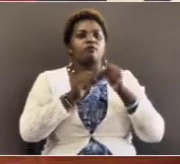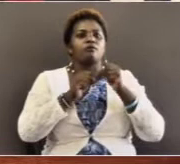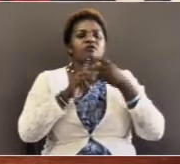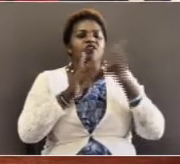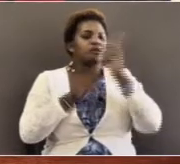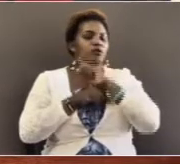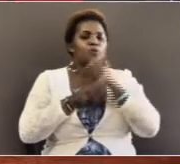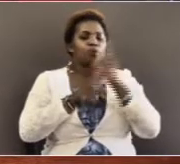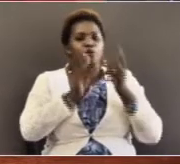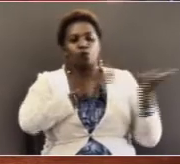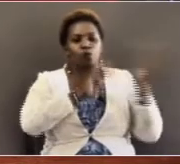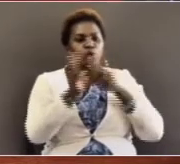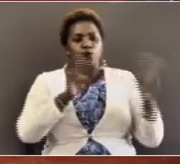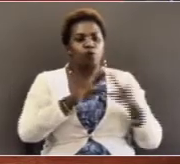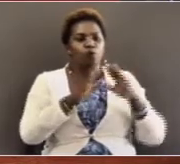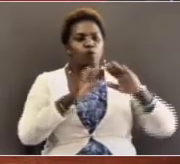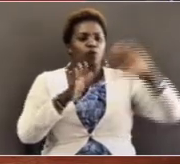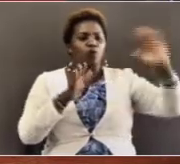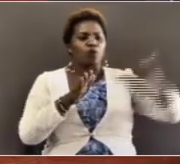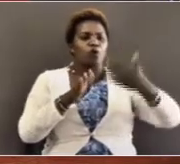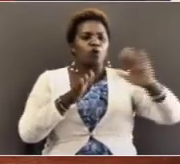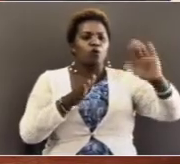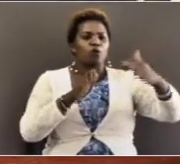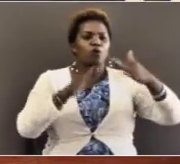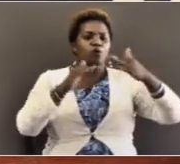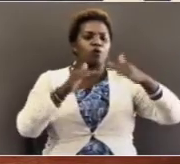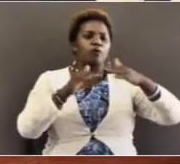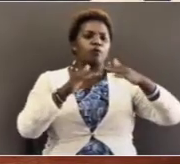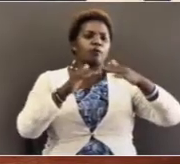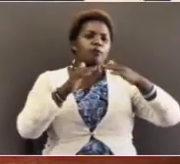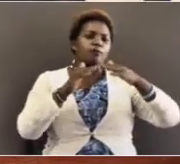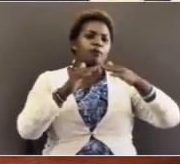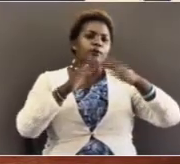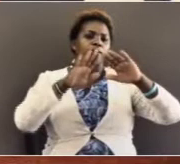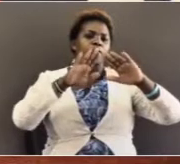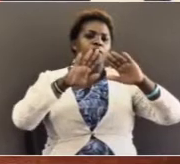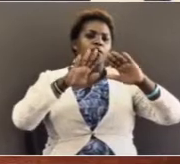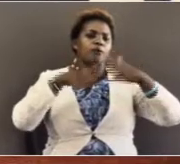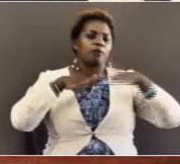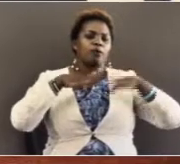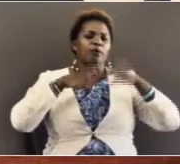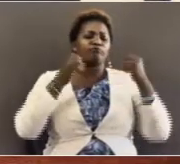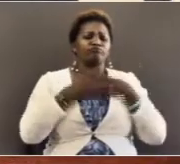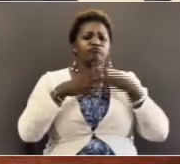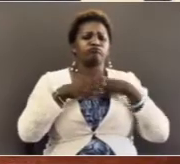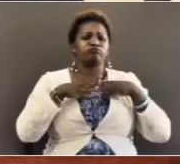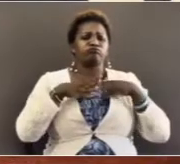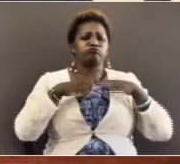very serious storm that was going to break the plane and the people were frantic